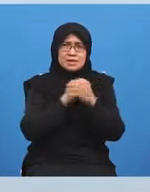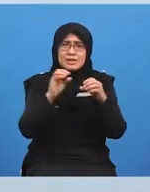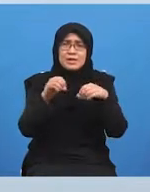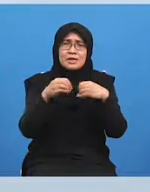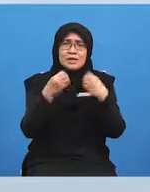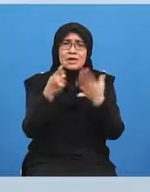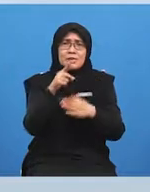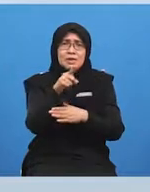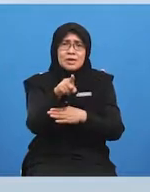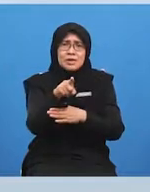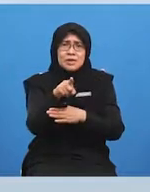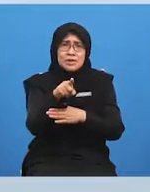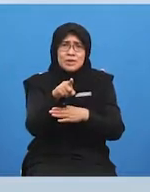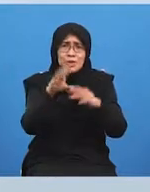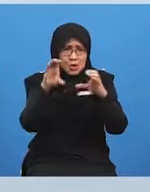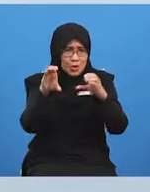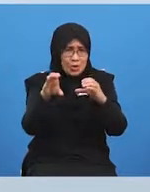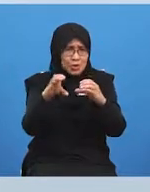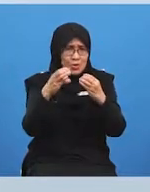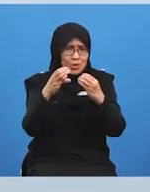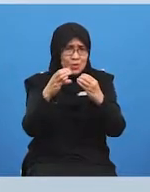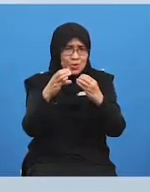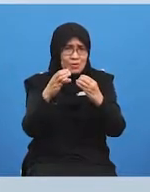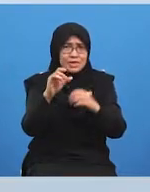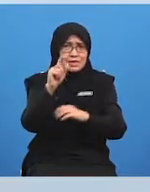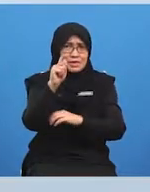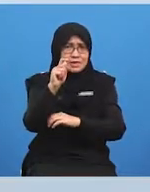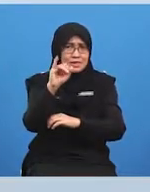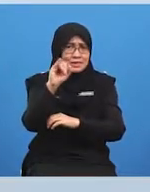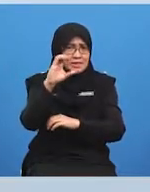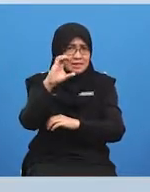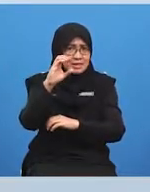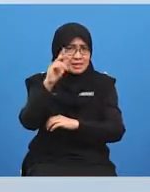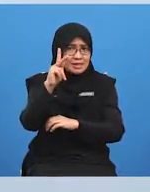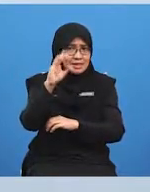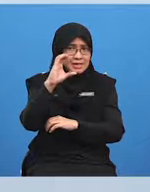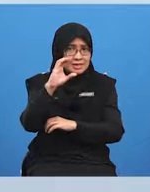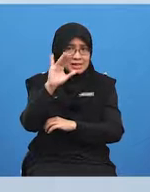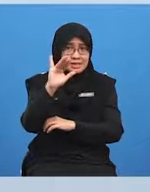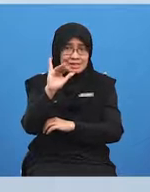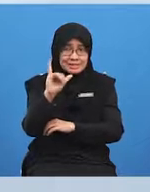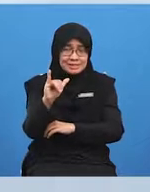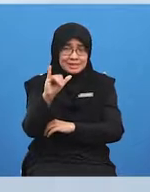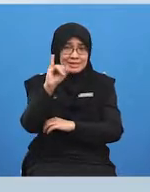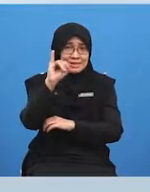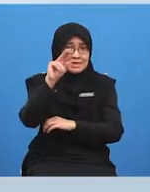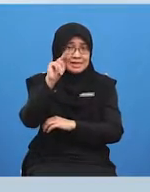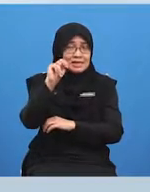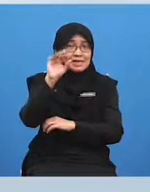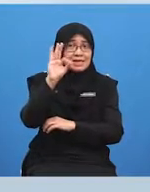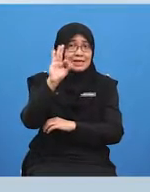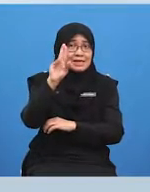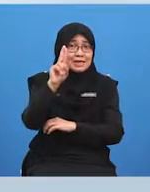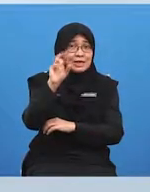you gave that a go on our tricky infusion and let's write our scores down uh